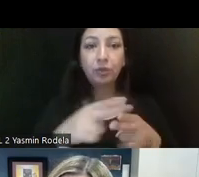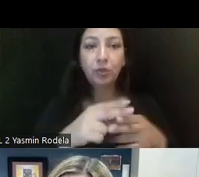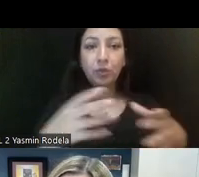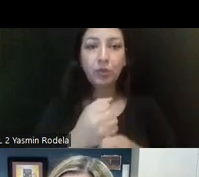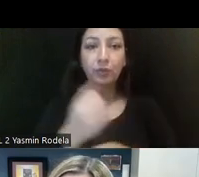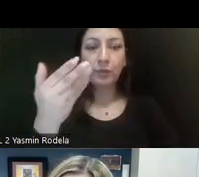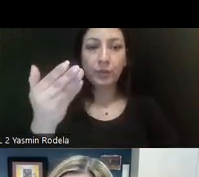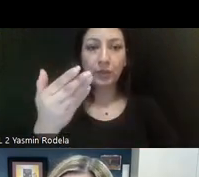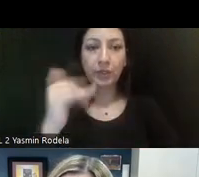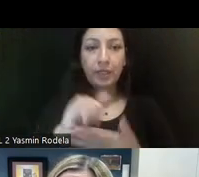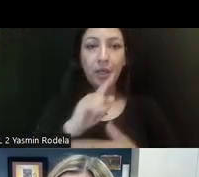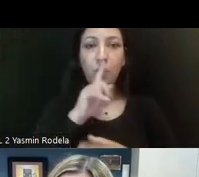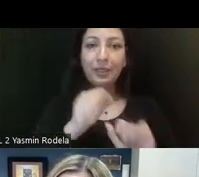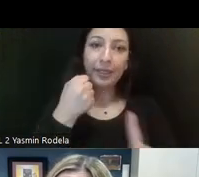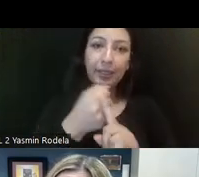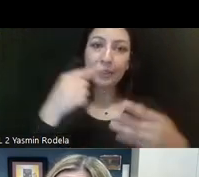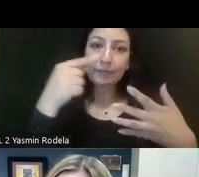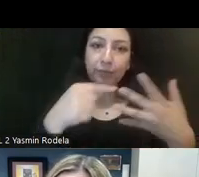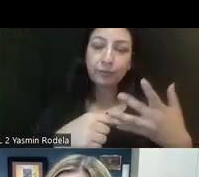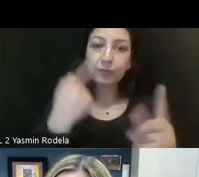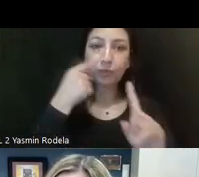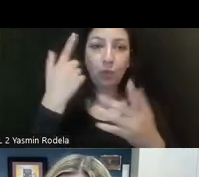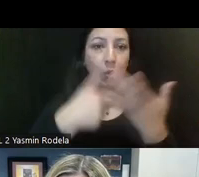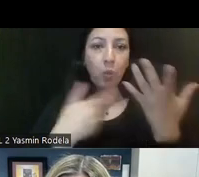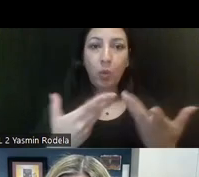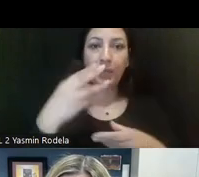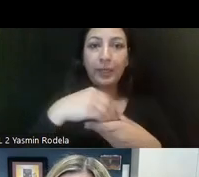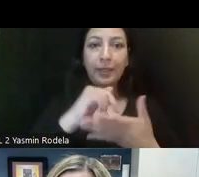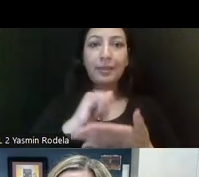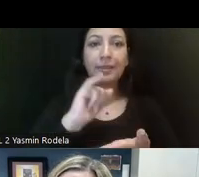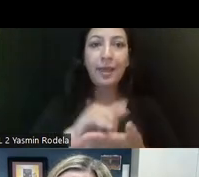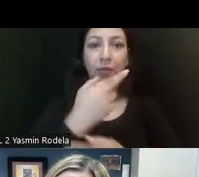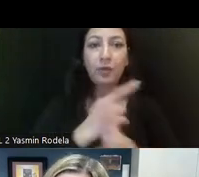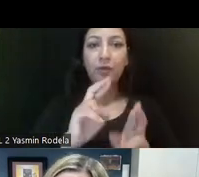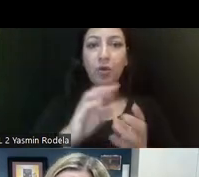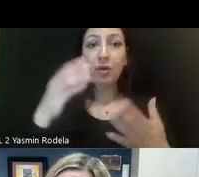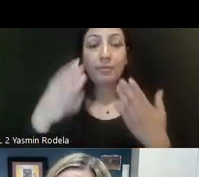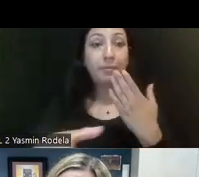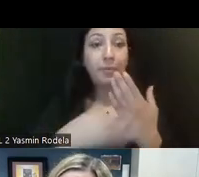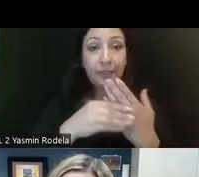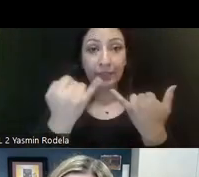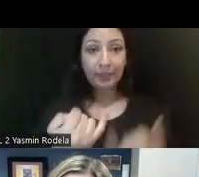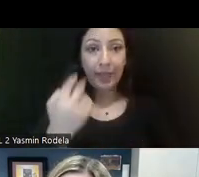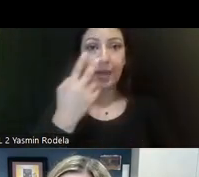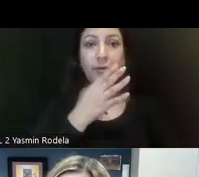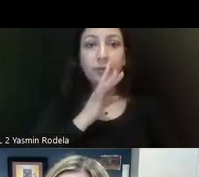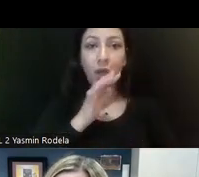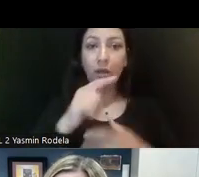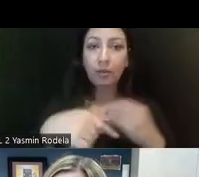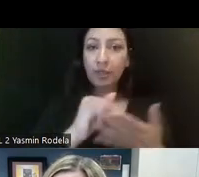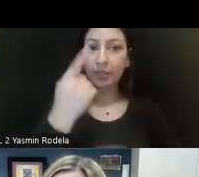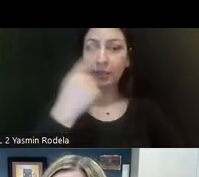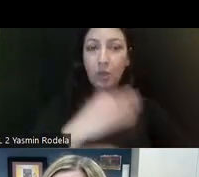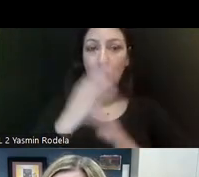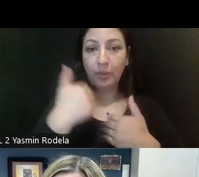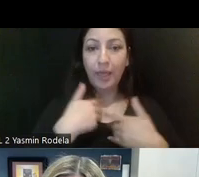presentation that kind of hits the highlights of what is in the reform package. I'm going to do that for you verbally today and hope that we have